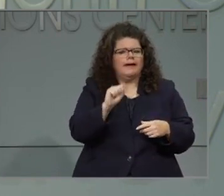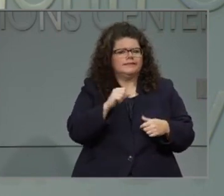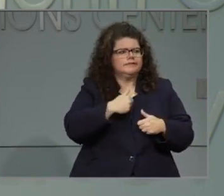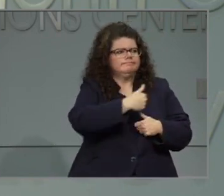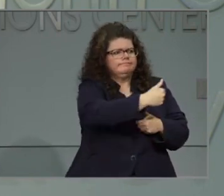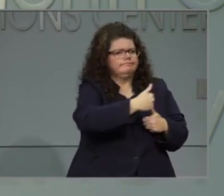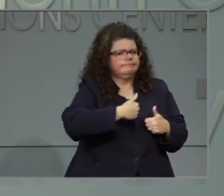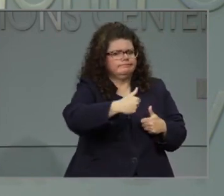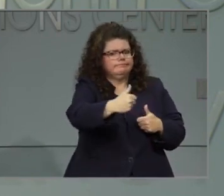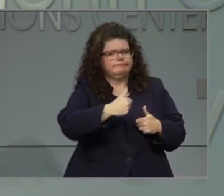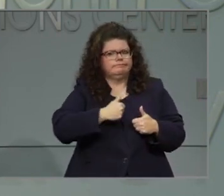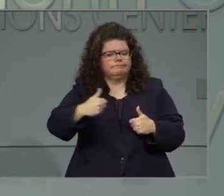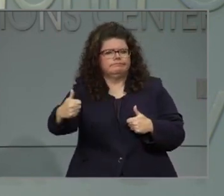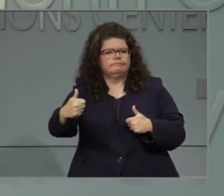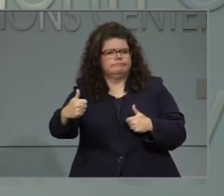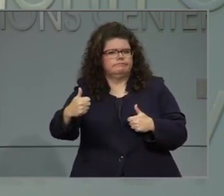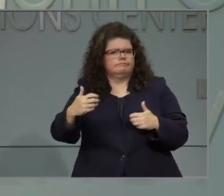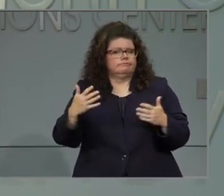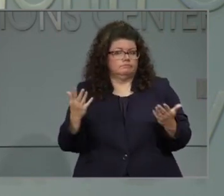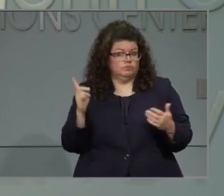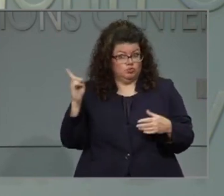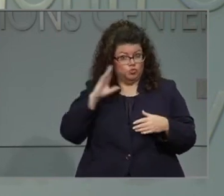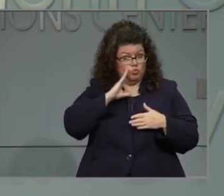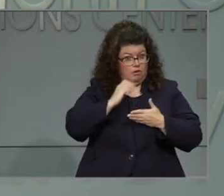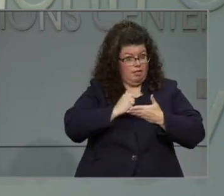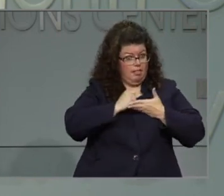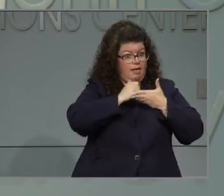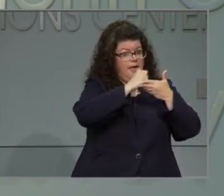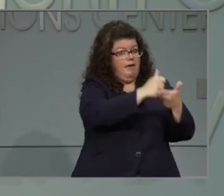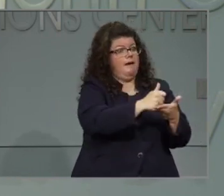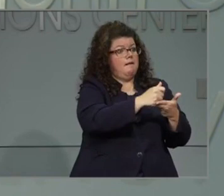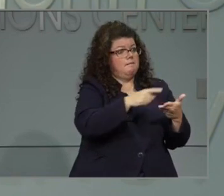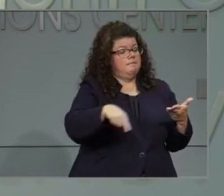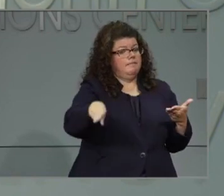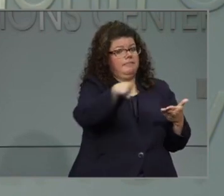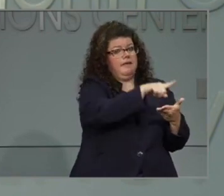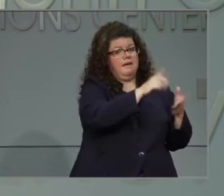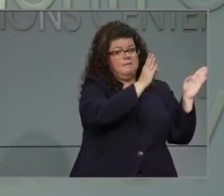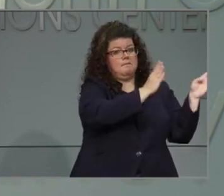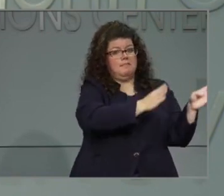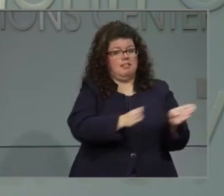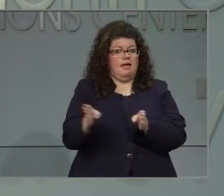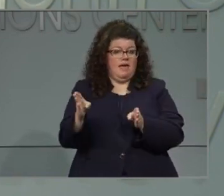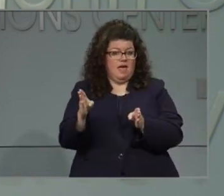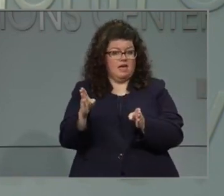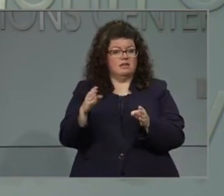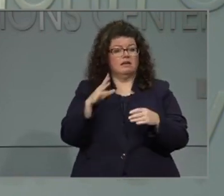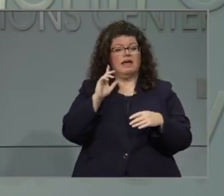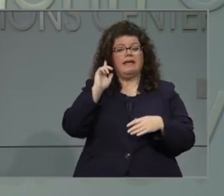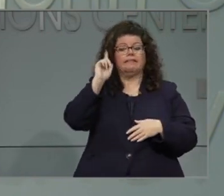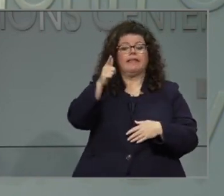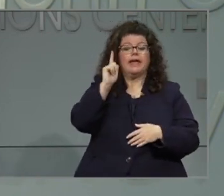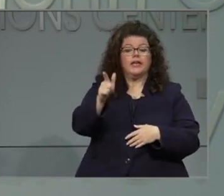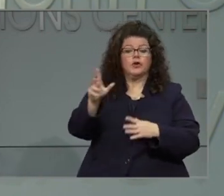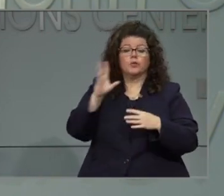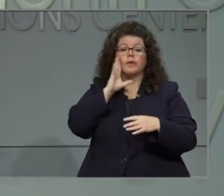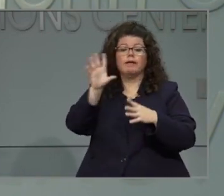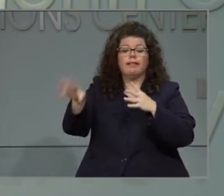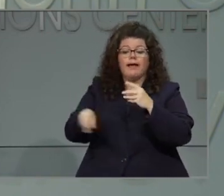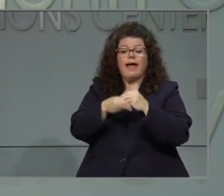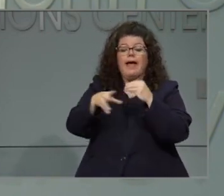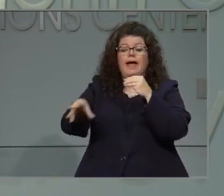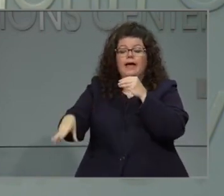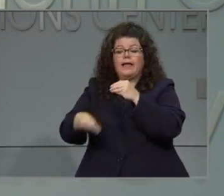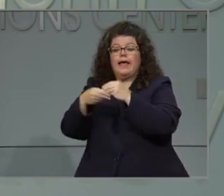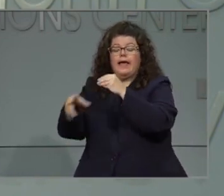routes to be able to help districts determine how they can bring 6 through 12 back in, and how long do you feel like that will take?